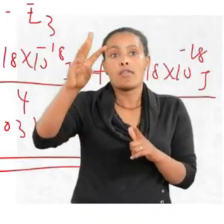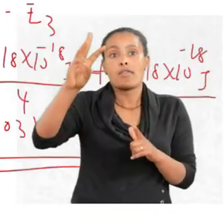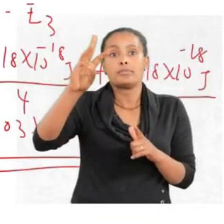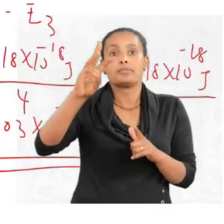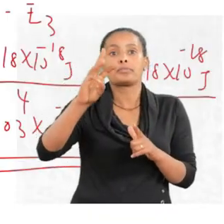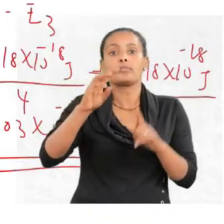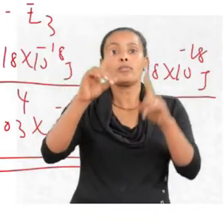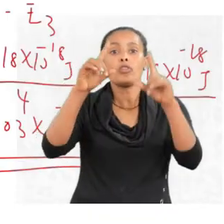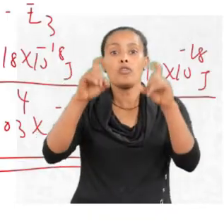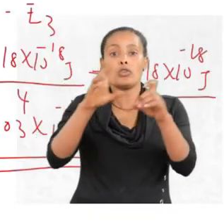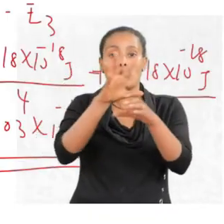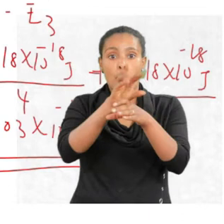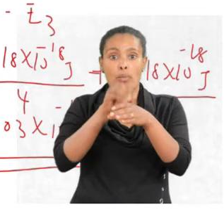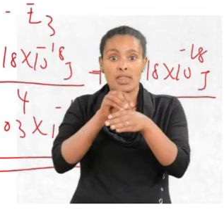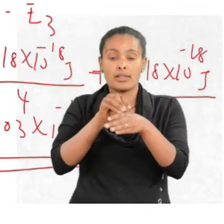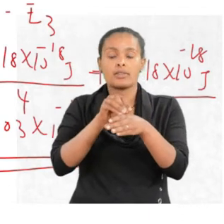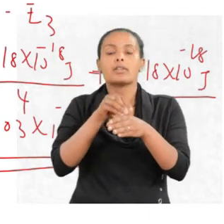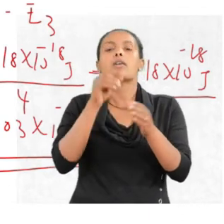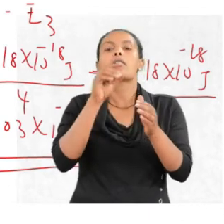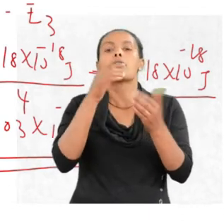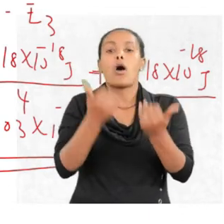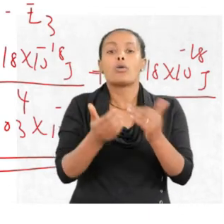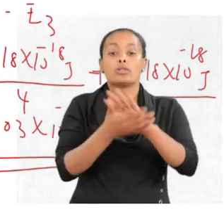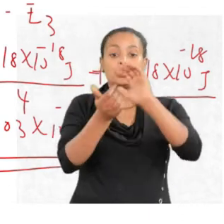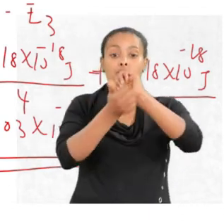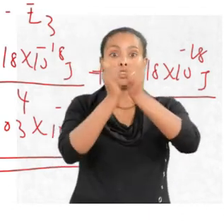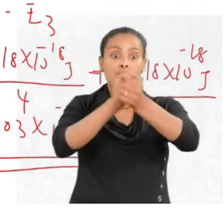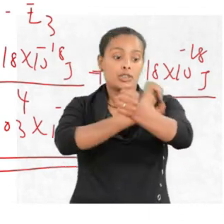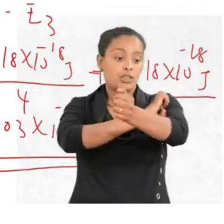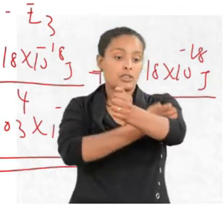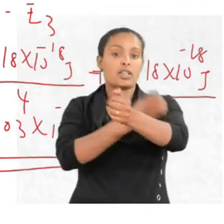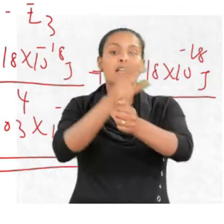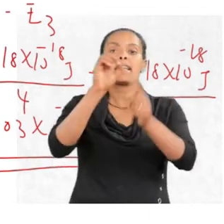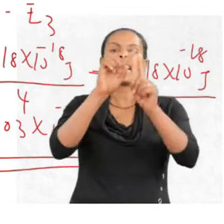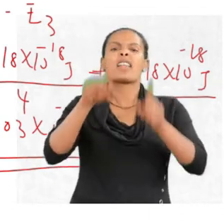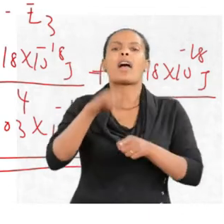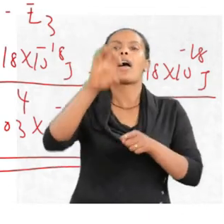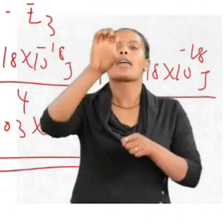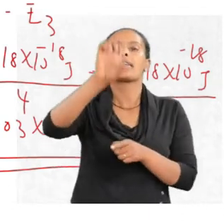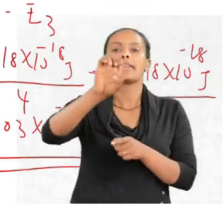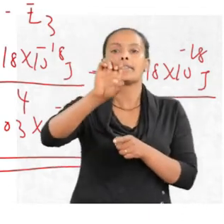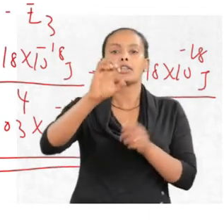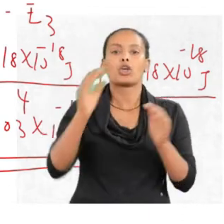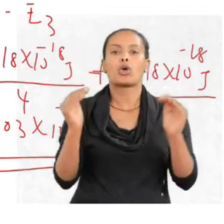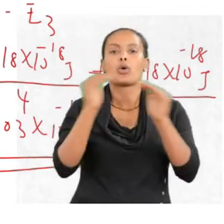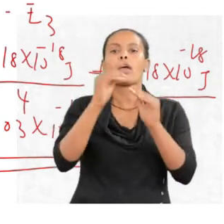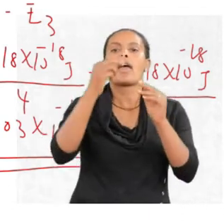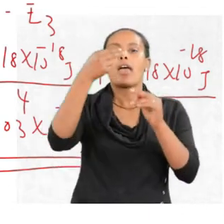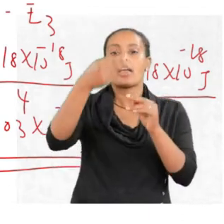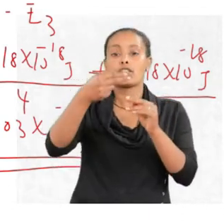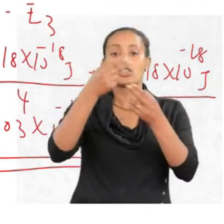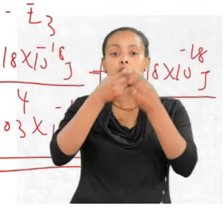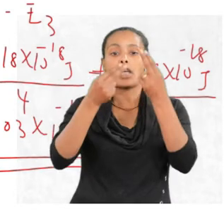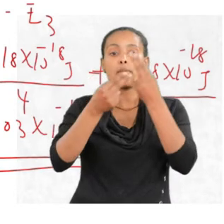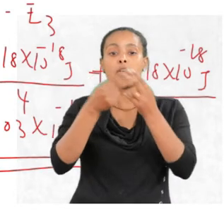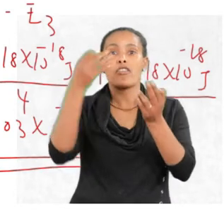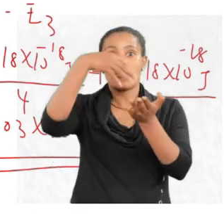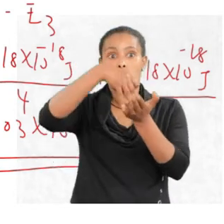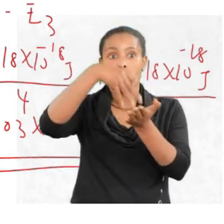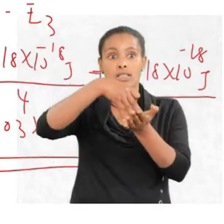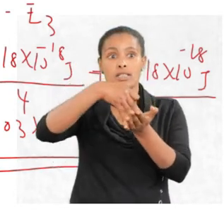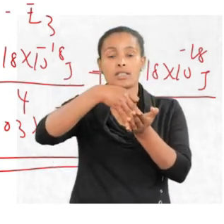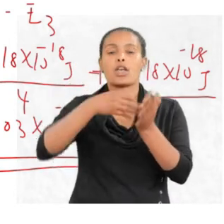emitted. Now the change in energy delta E equal H times frequency